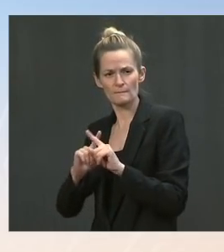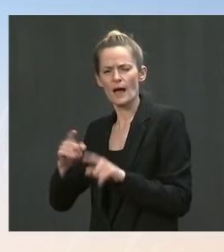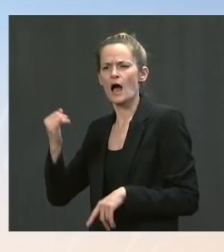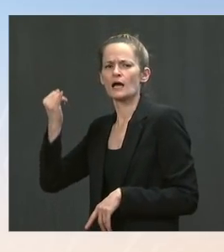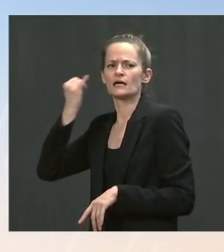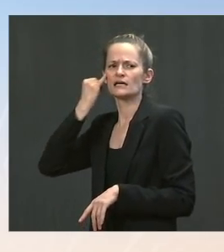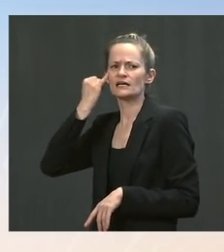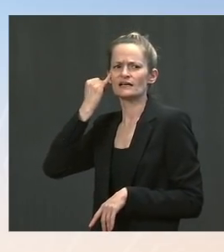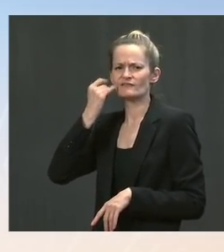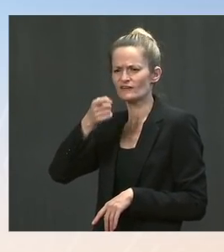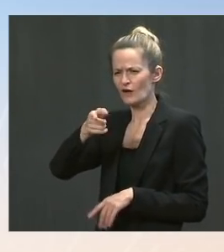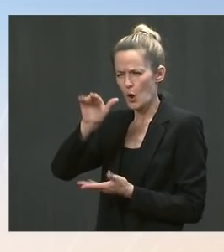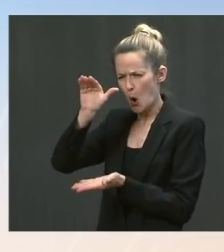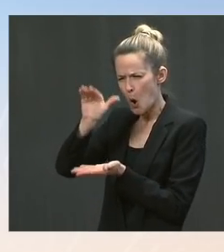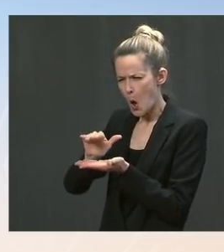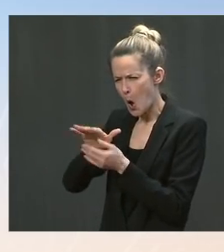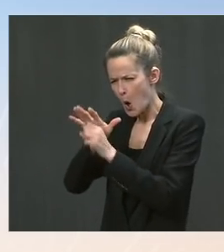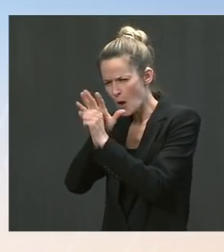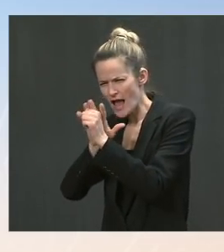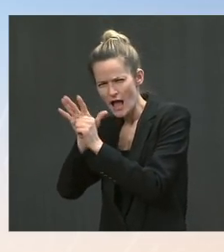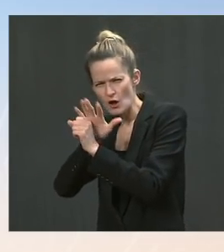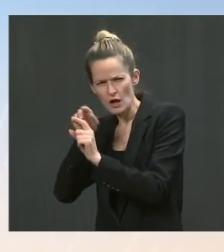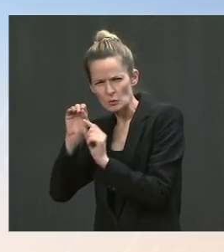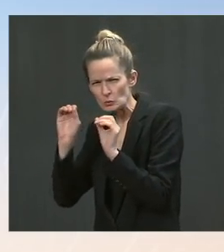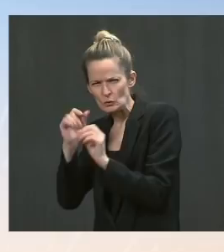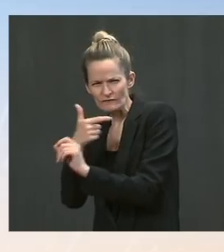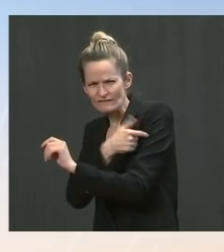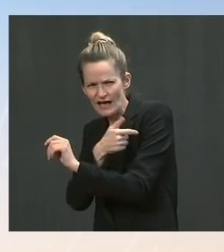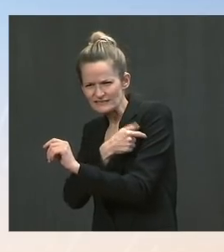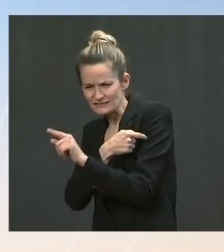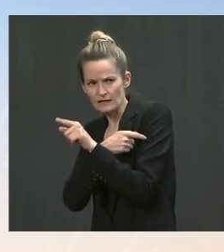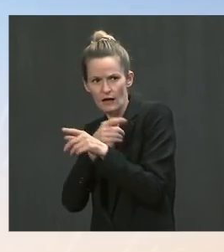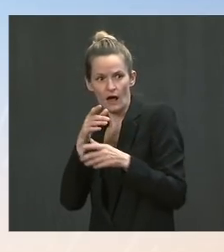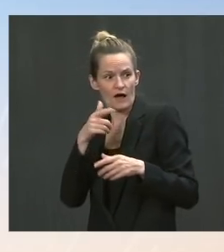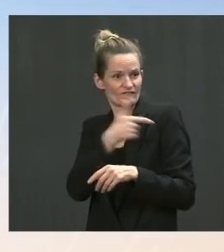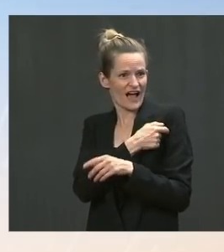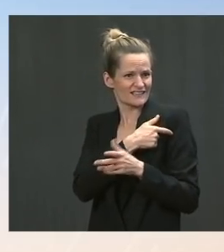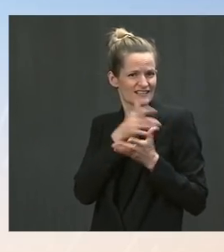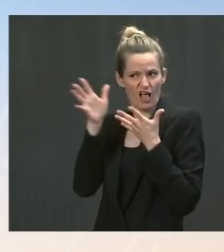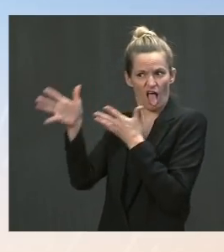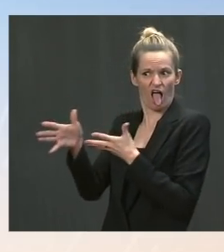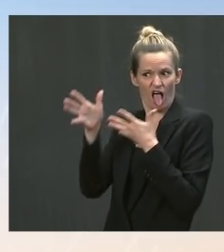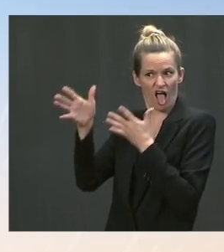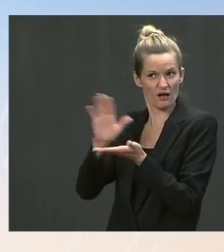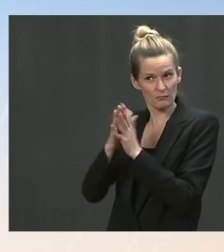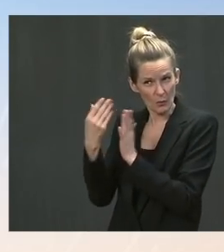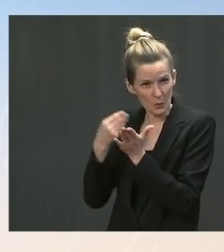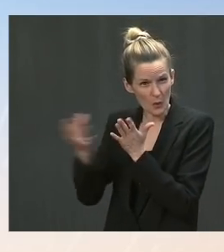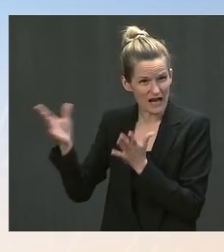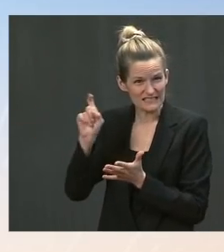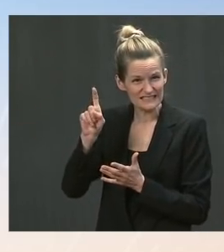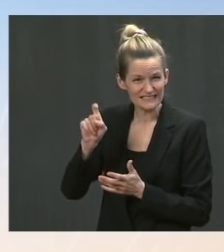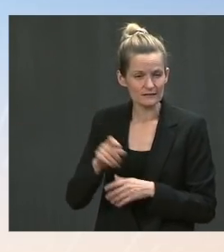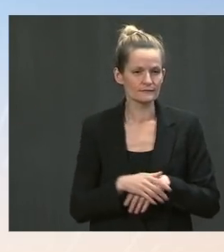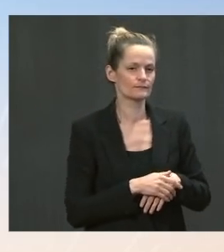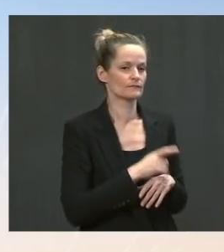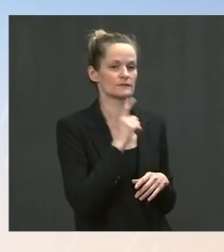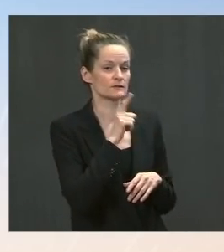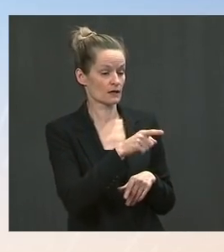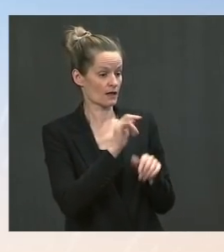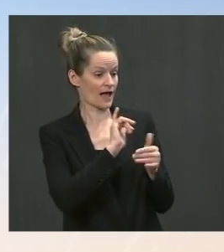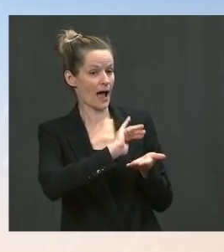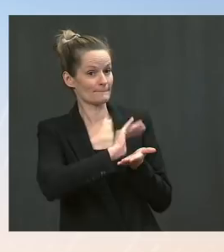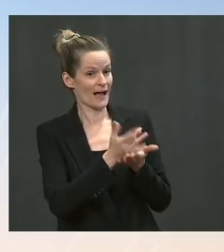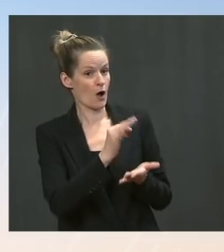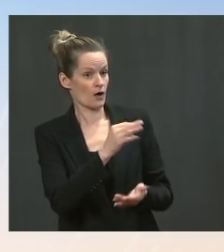Well, first, I would say that the number of doses that have gone to waste is only about 2.5 percent. Now, we don't want any doses to go to waste,